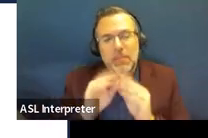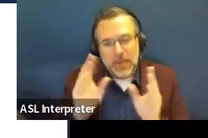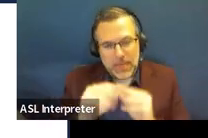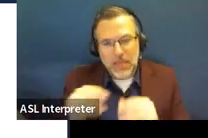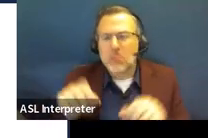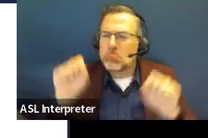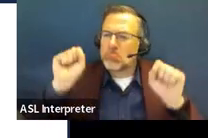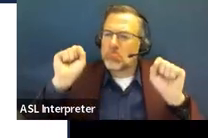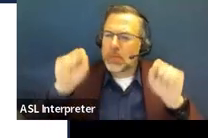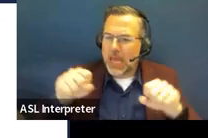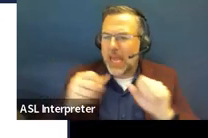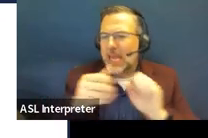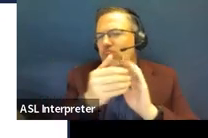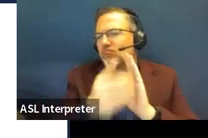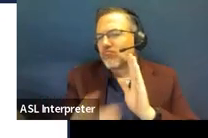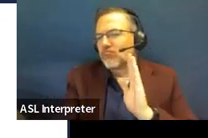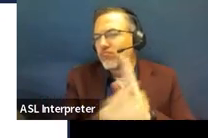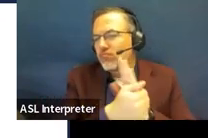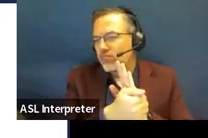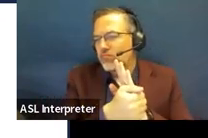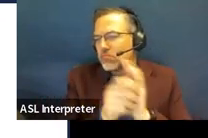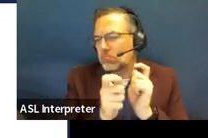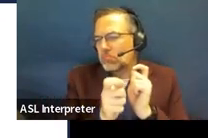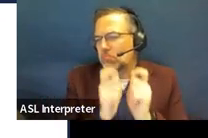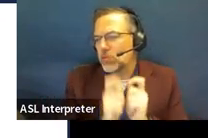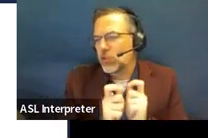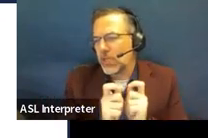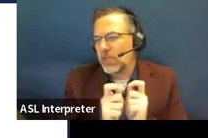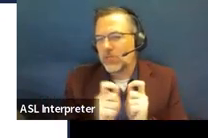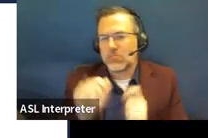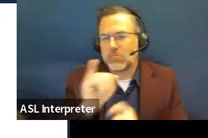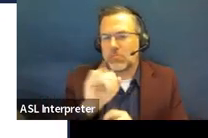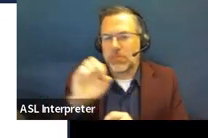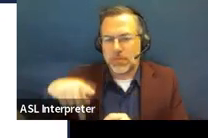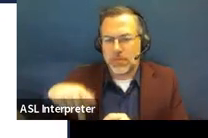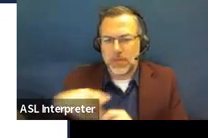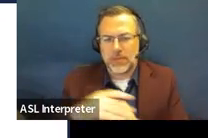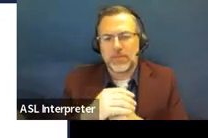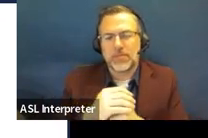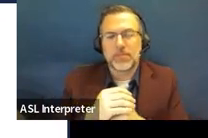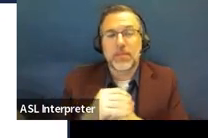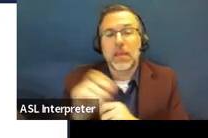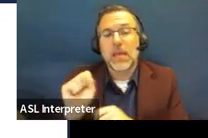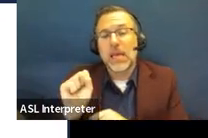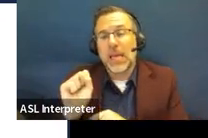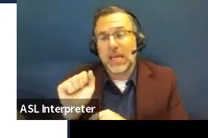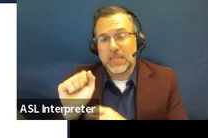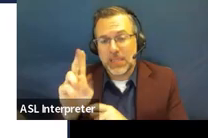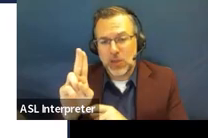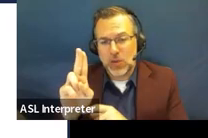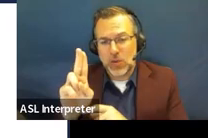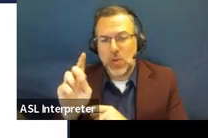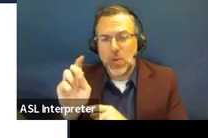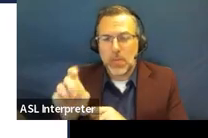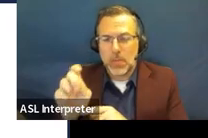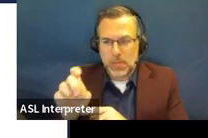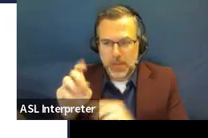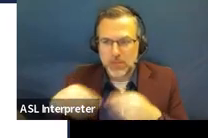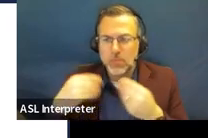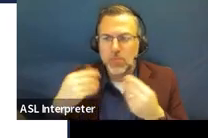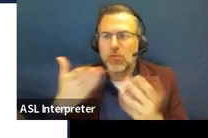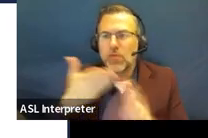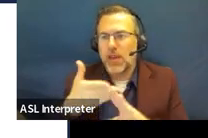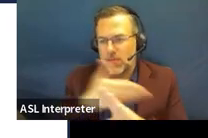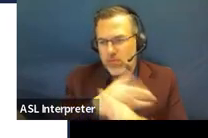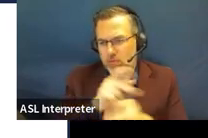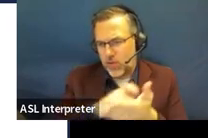to just amend or modify the current IEP. But the SAU must provide prior written notice to the parent, the SAU